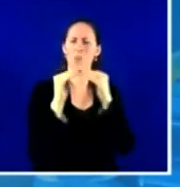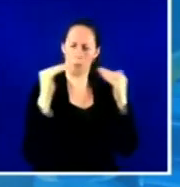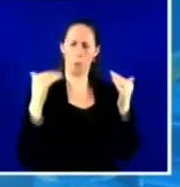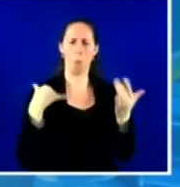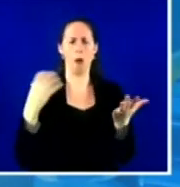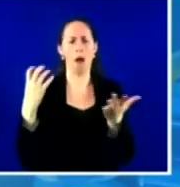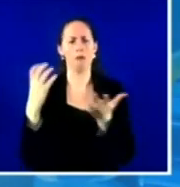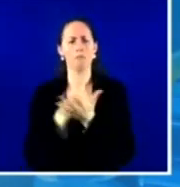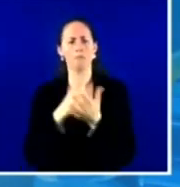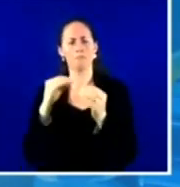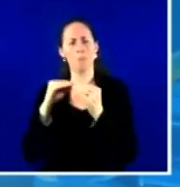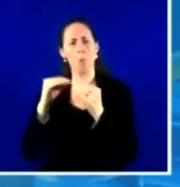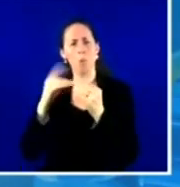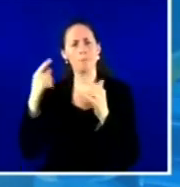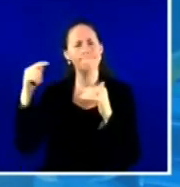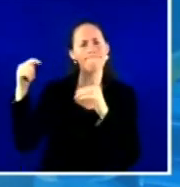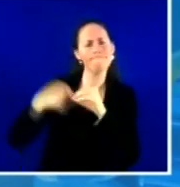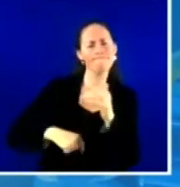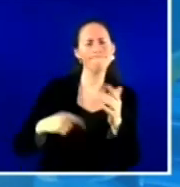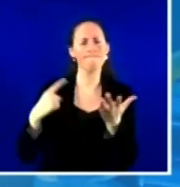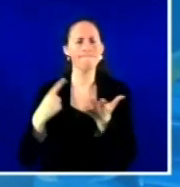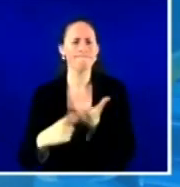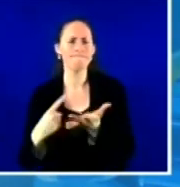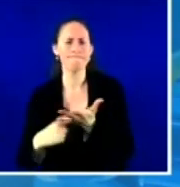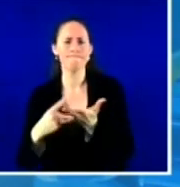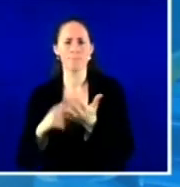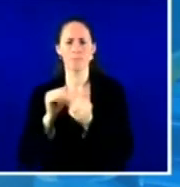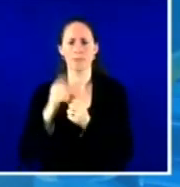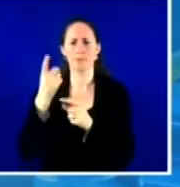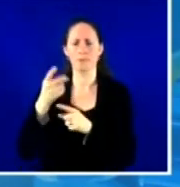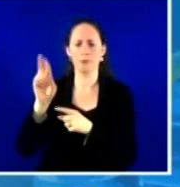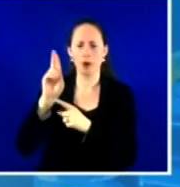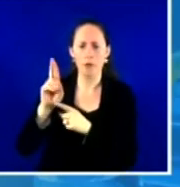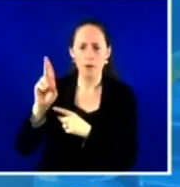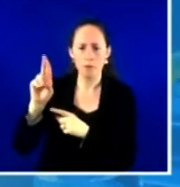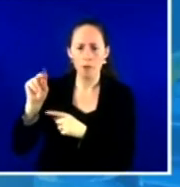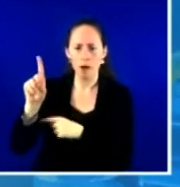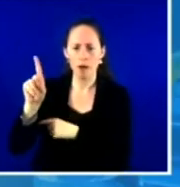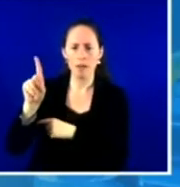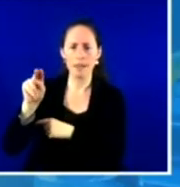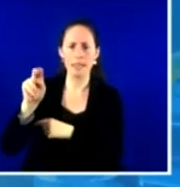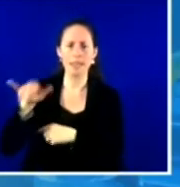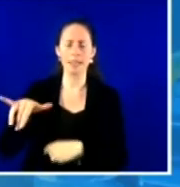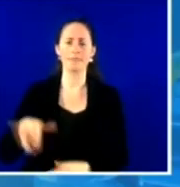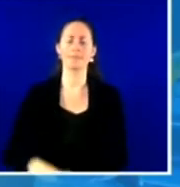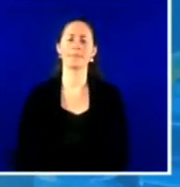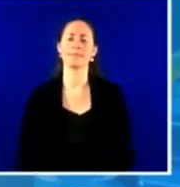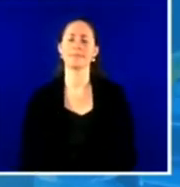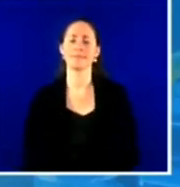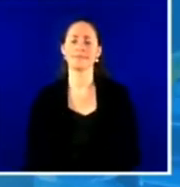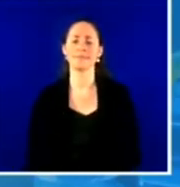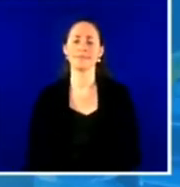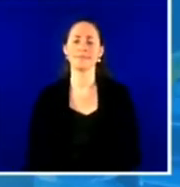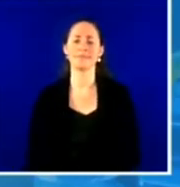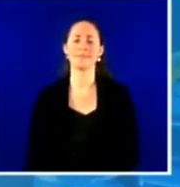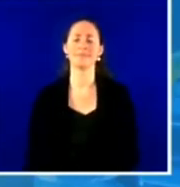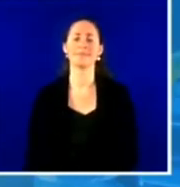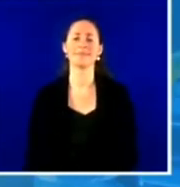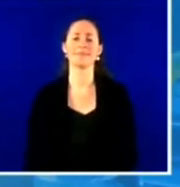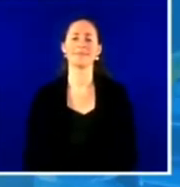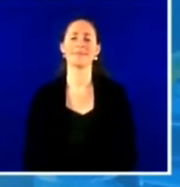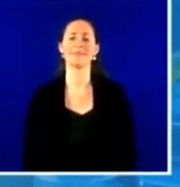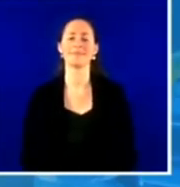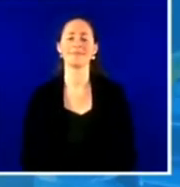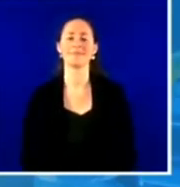launch into discussion with Dr. Rodney. And as I look around here, I think we all feel that urgency